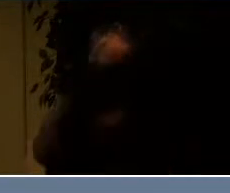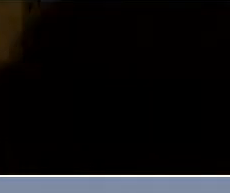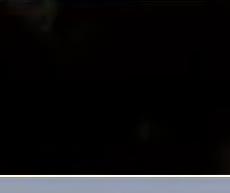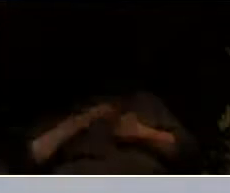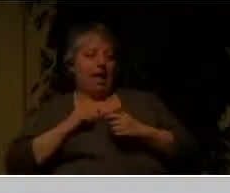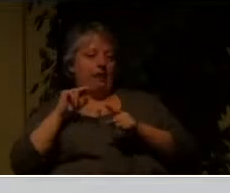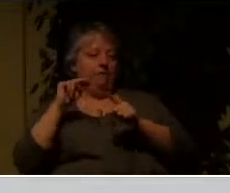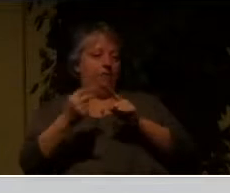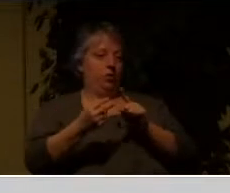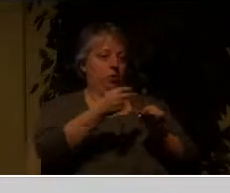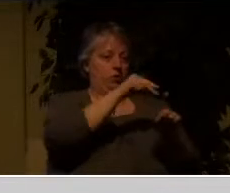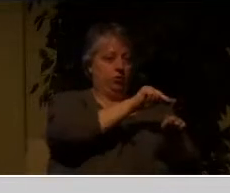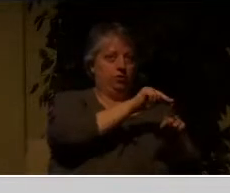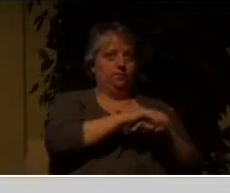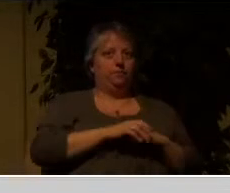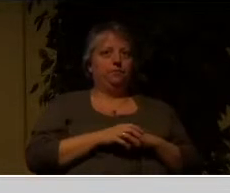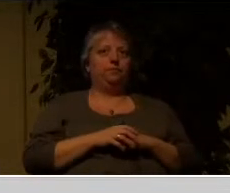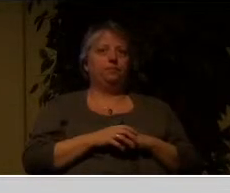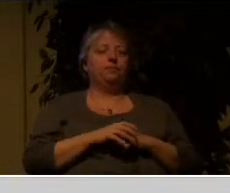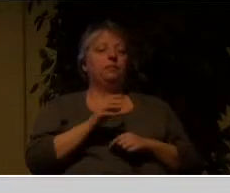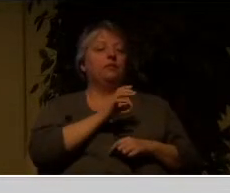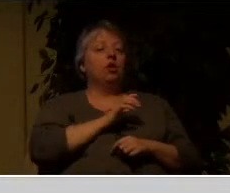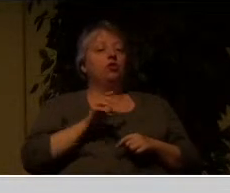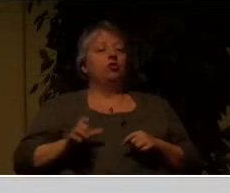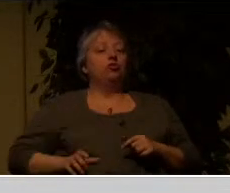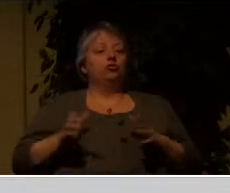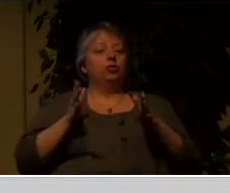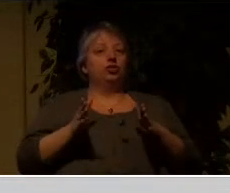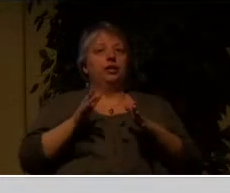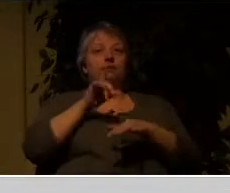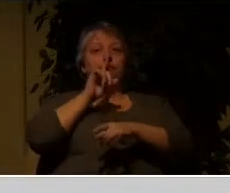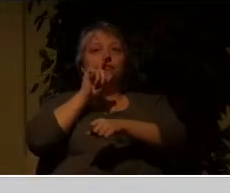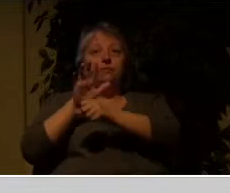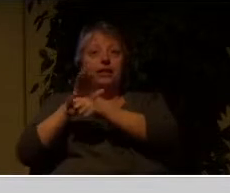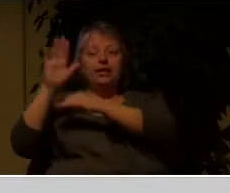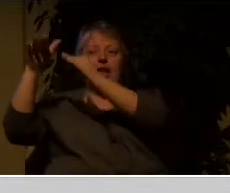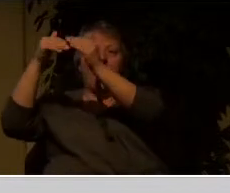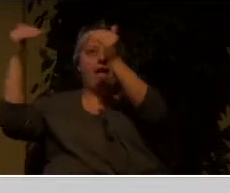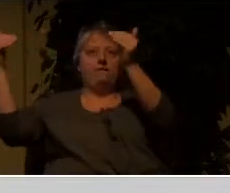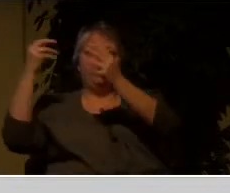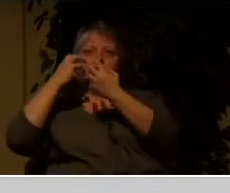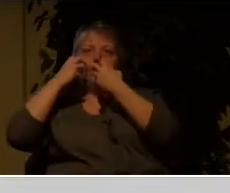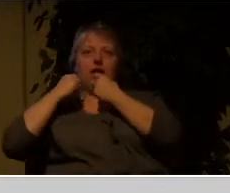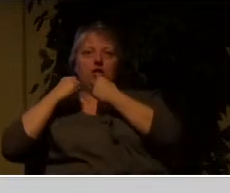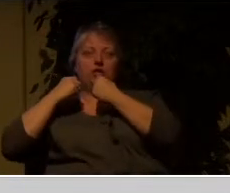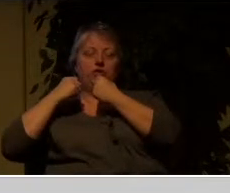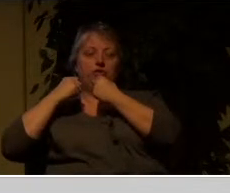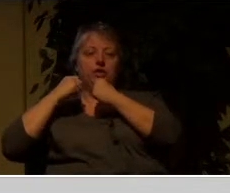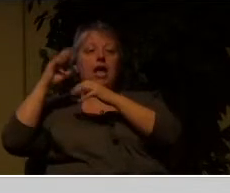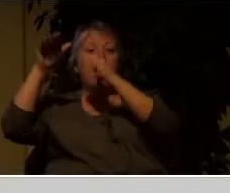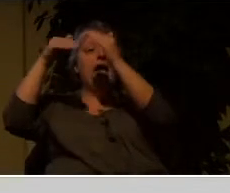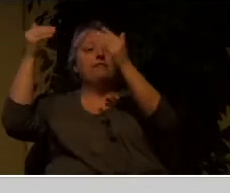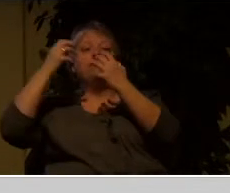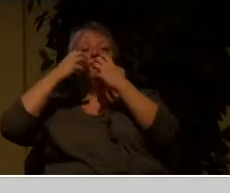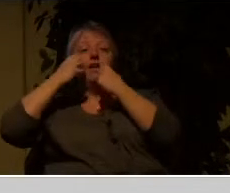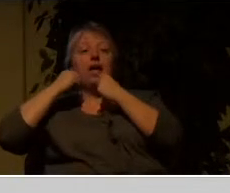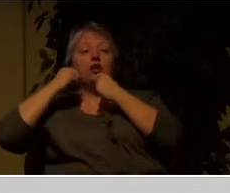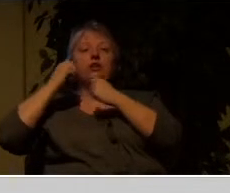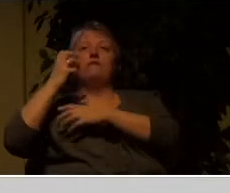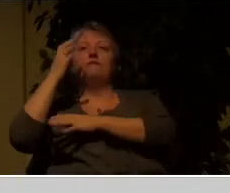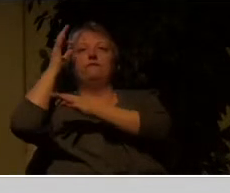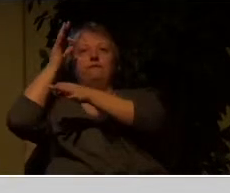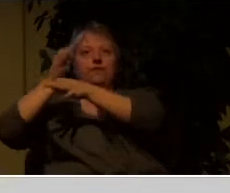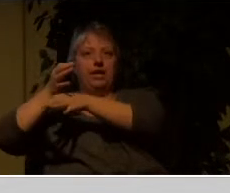Christian, by definition, is committed to heaven's values. Heaven's values can be summarized as faith, hope, and love.